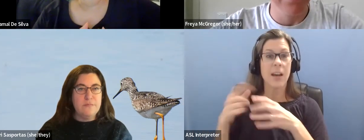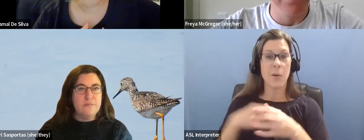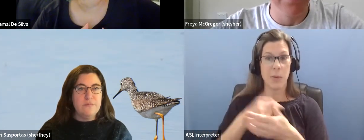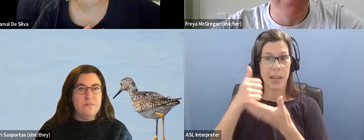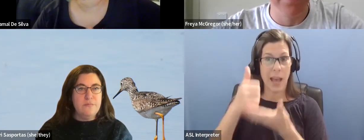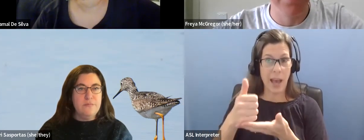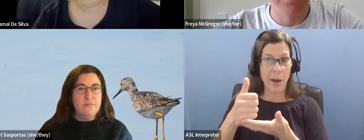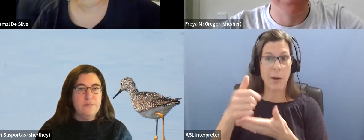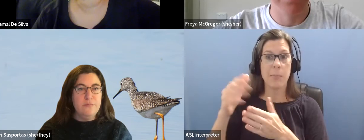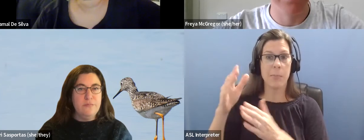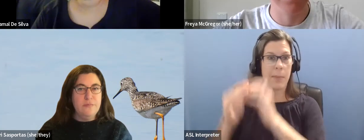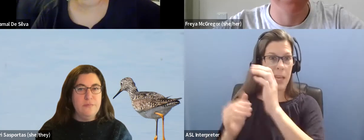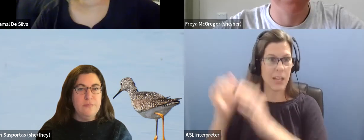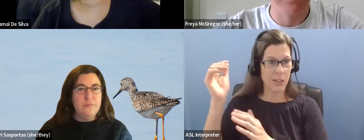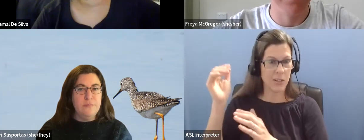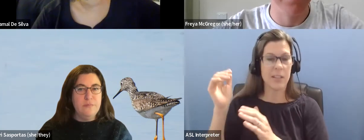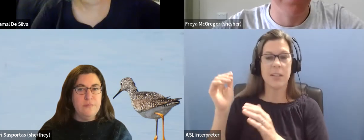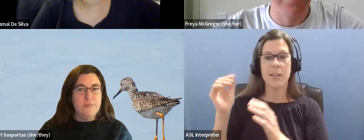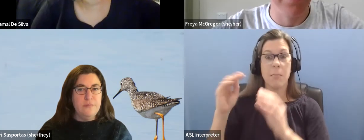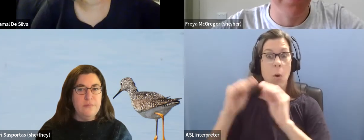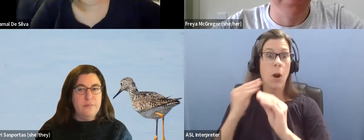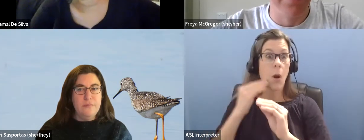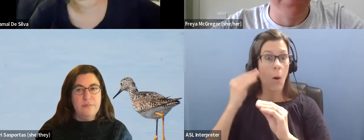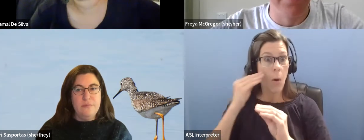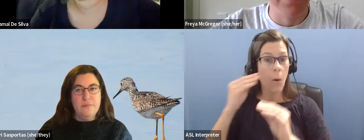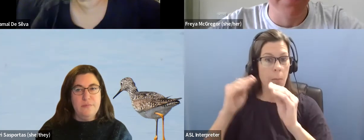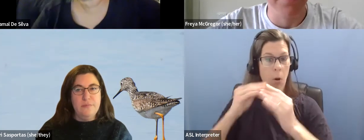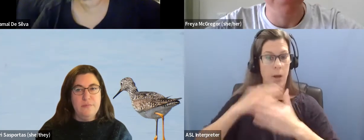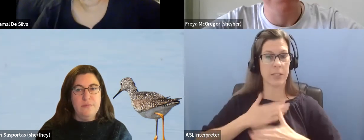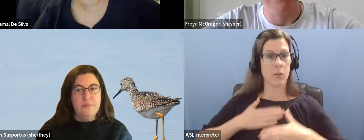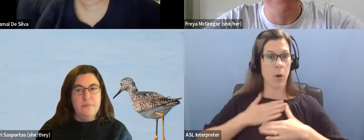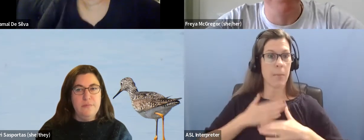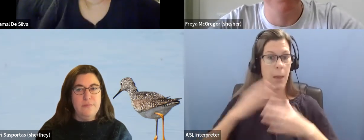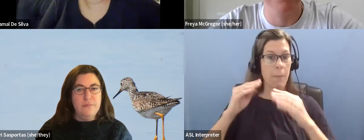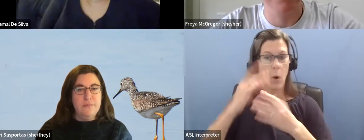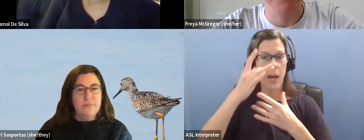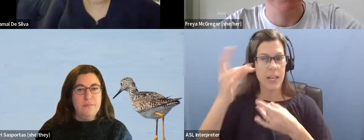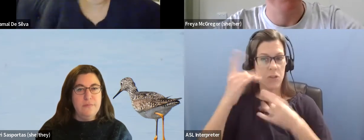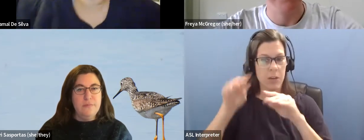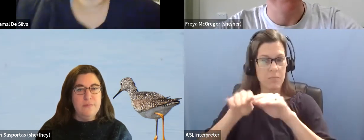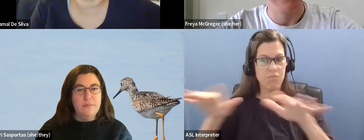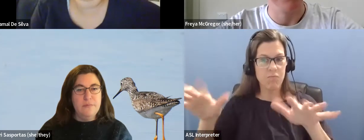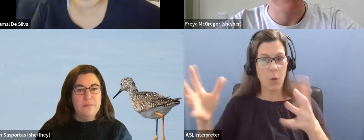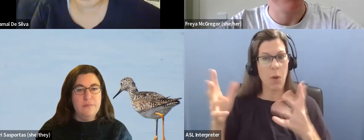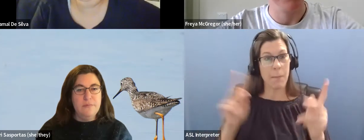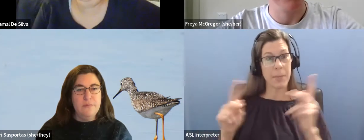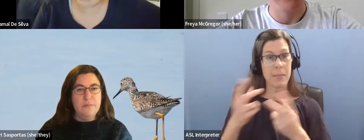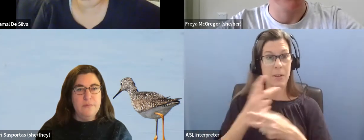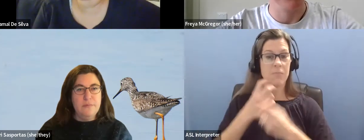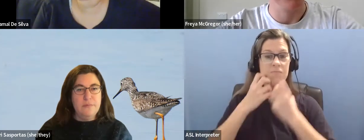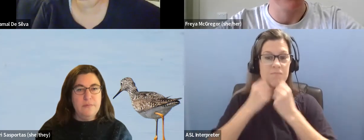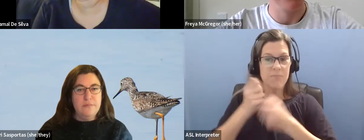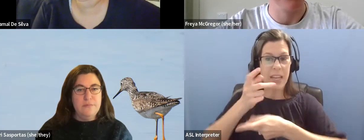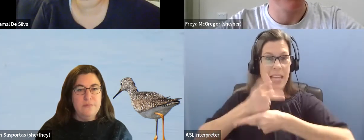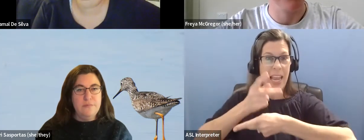capacity for bird conservation. We want more people to enjoy and care for birds and the environment, including people who have been historically